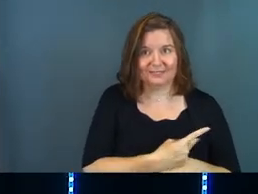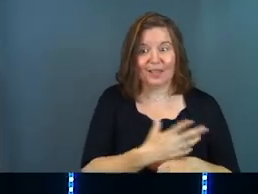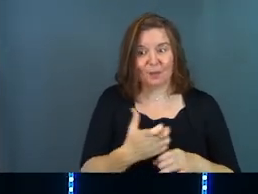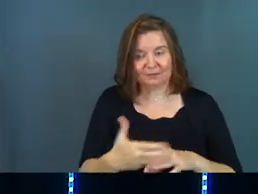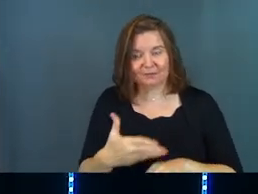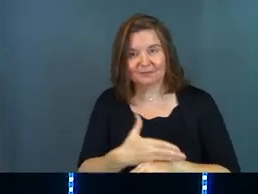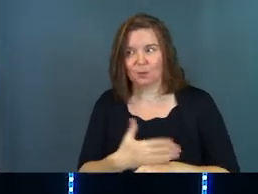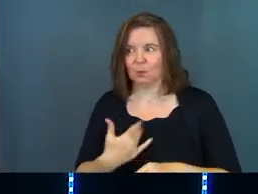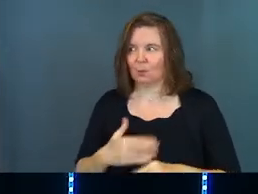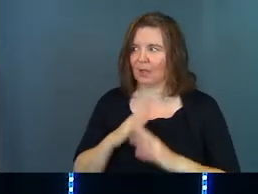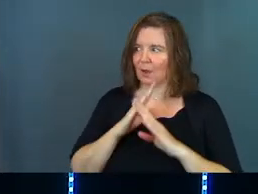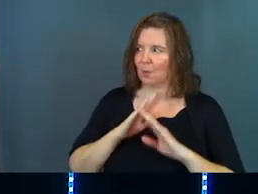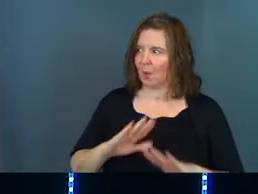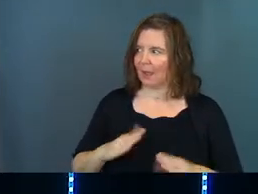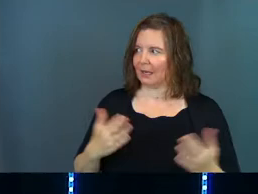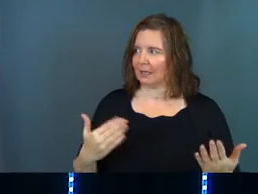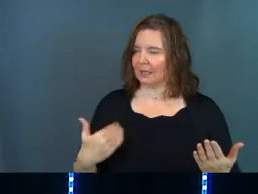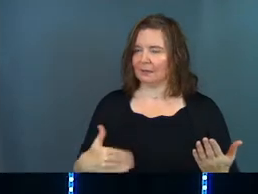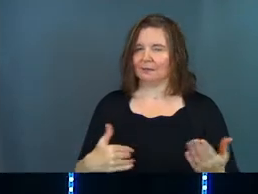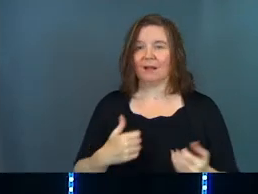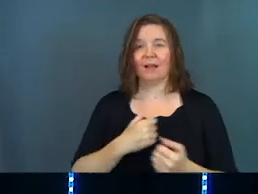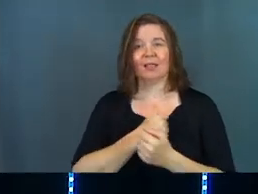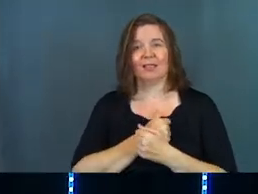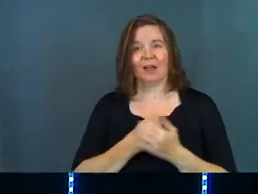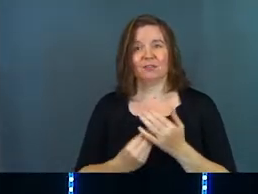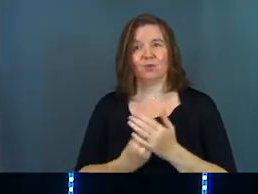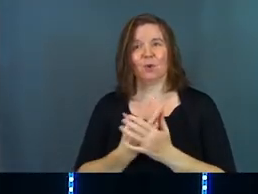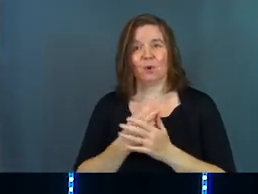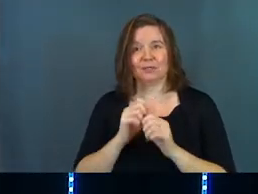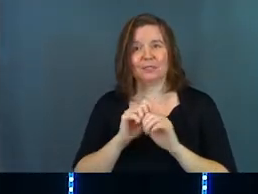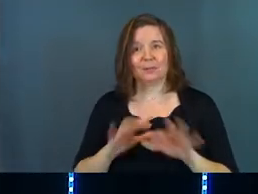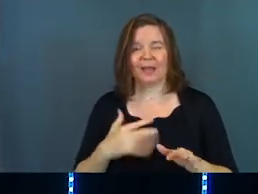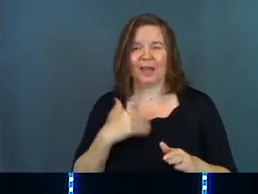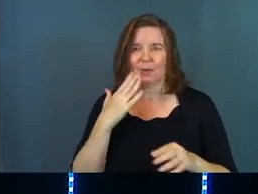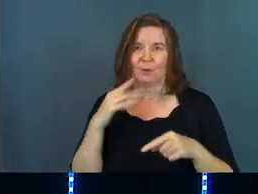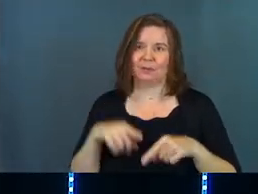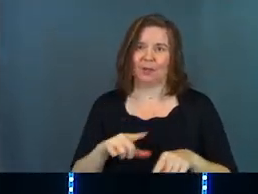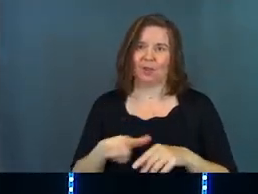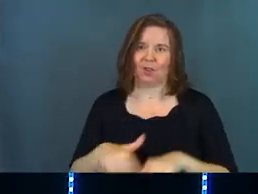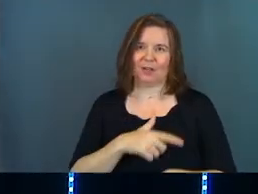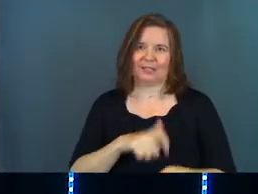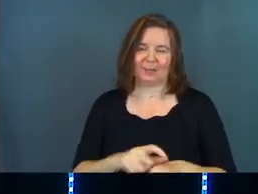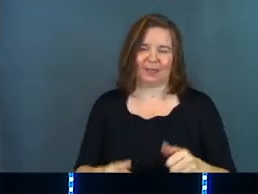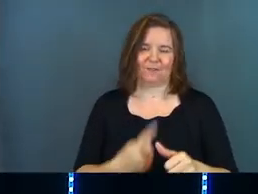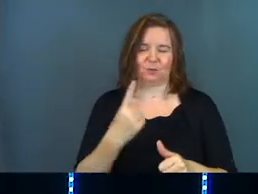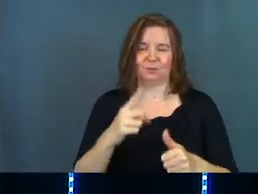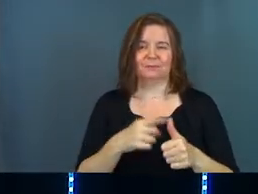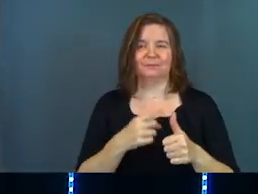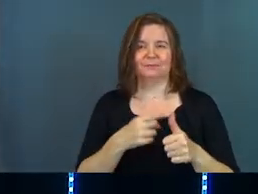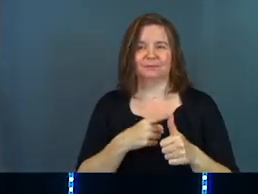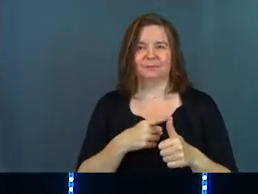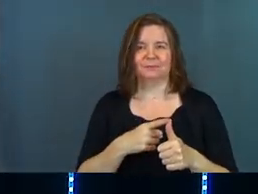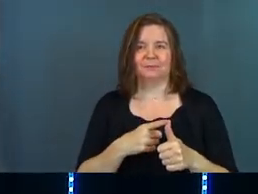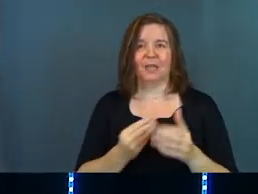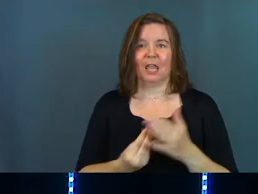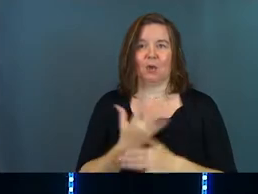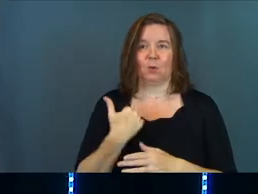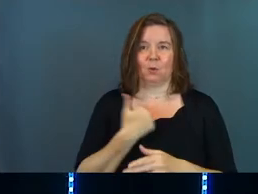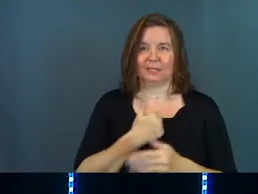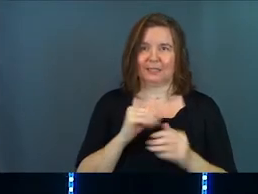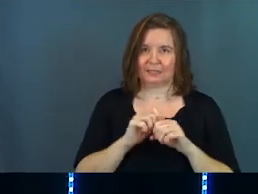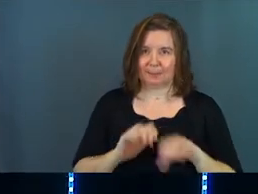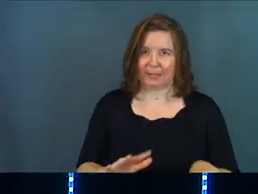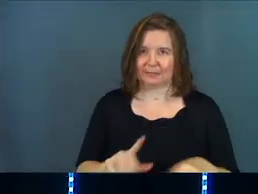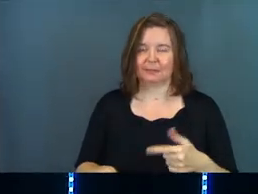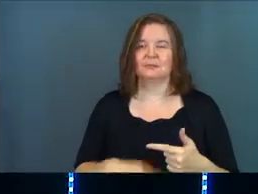Got quiet in here. Love grows as it blesses. I know I spent a long time on that first one. Love grows as it blesses.